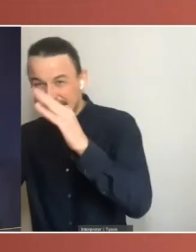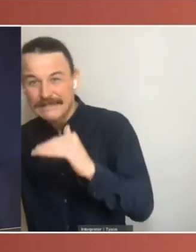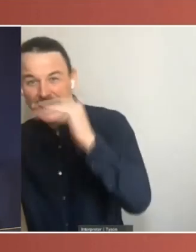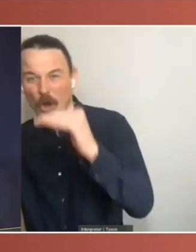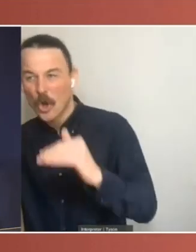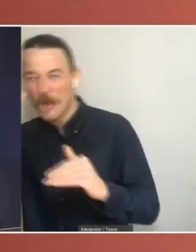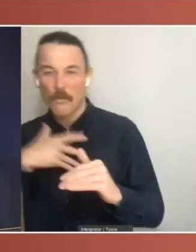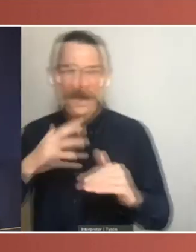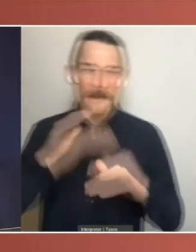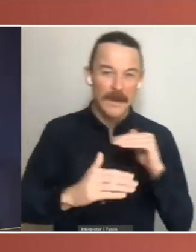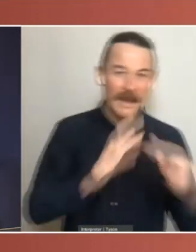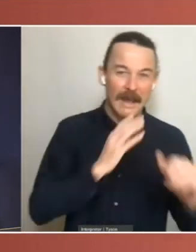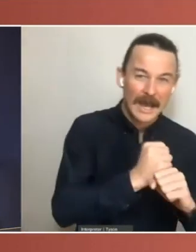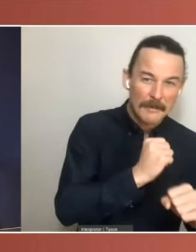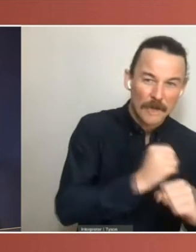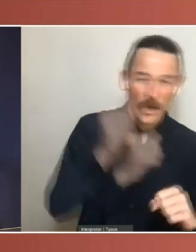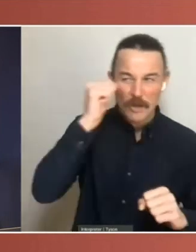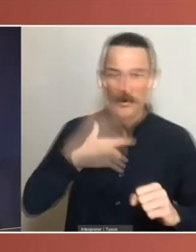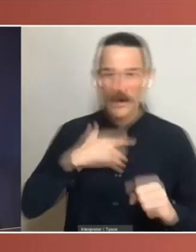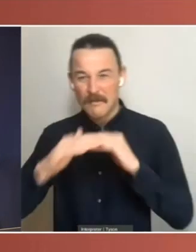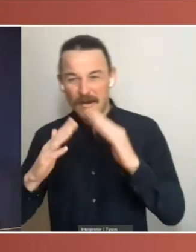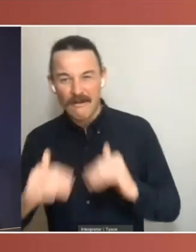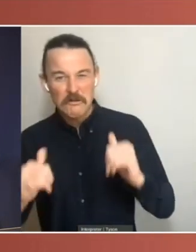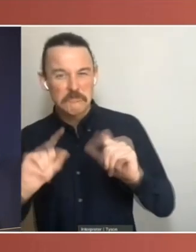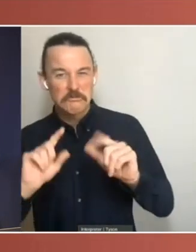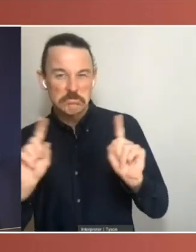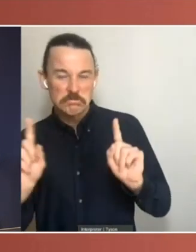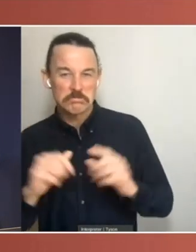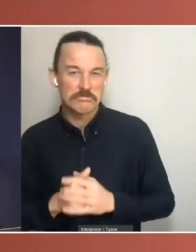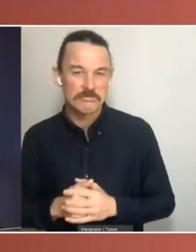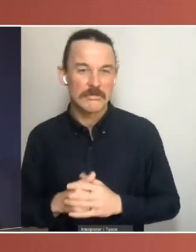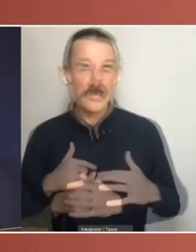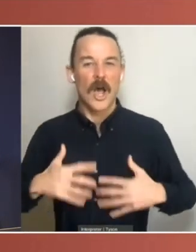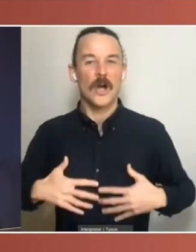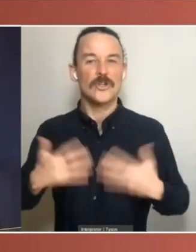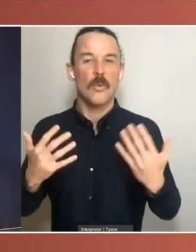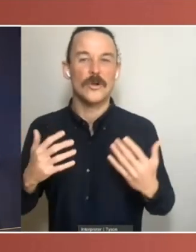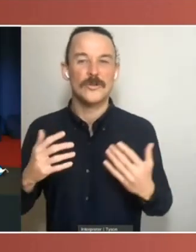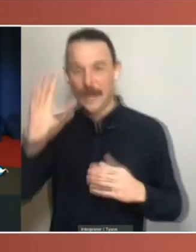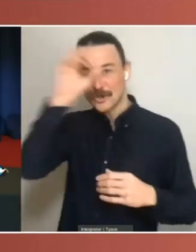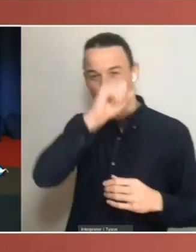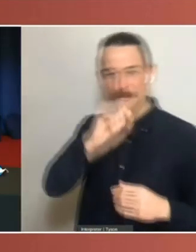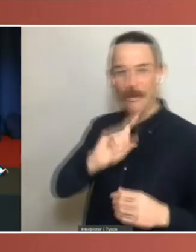overestimate what level of general knowledge that people do have about this context.